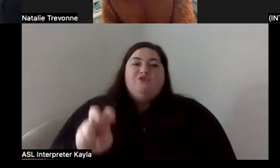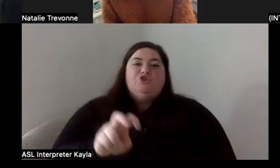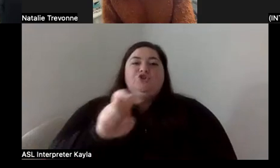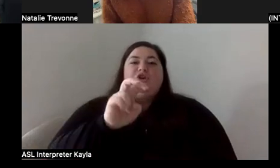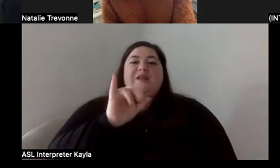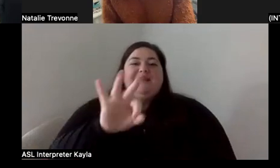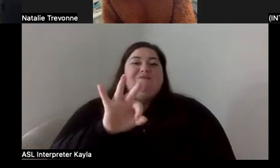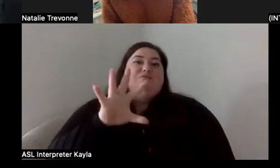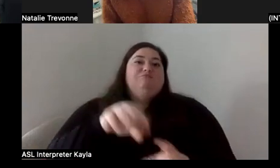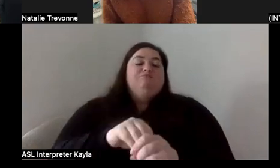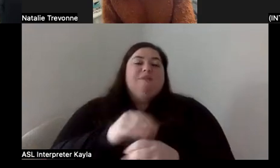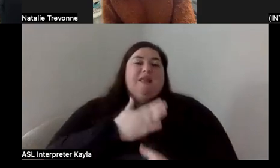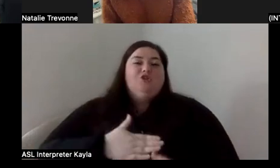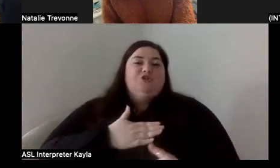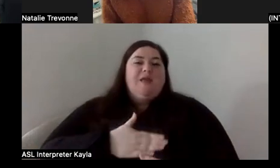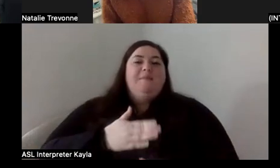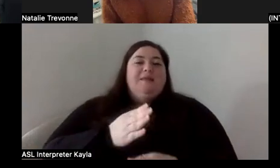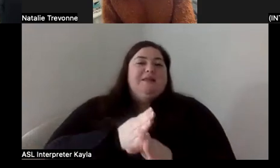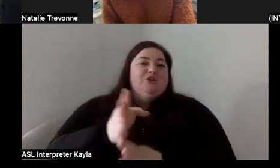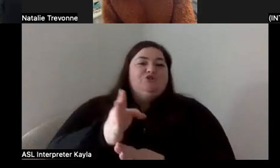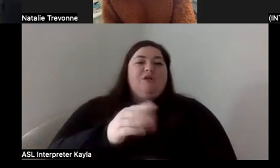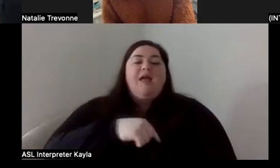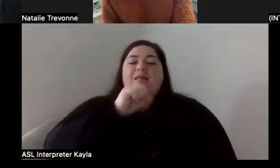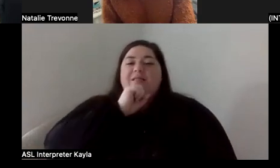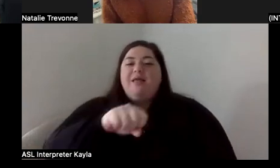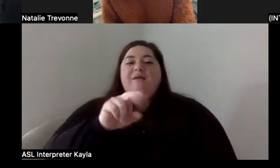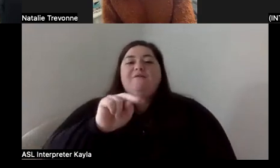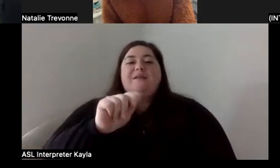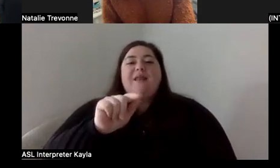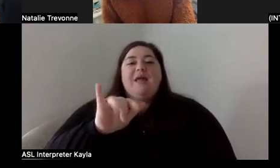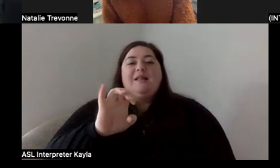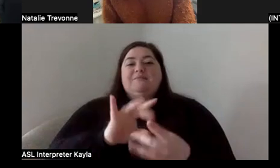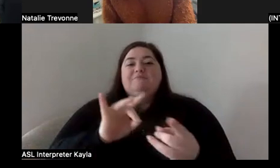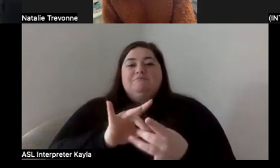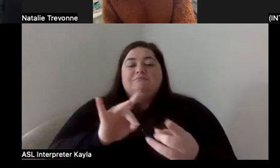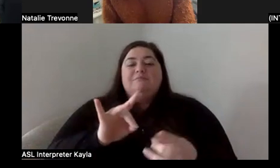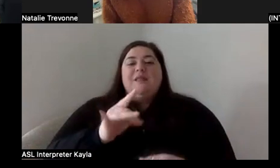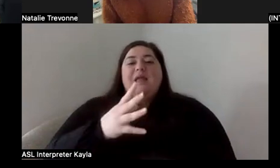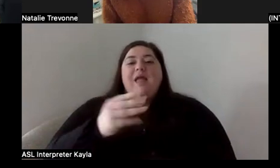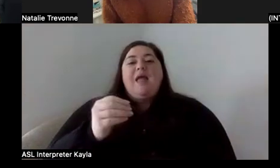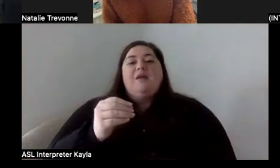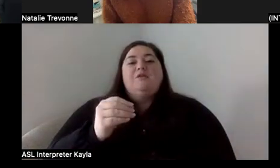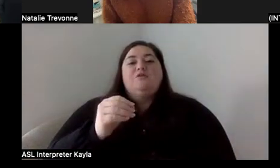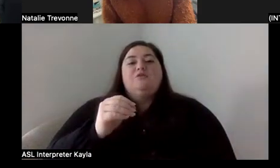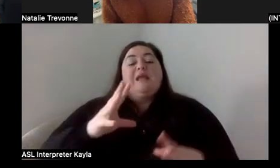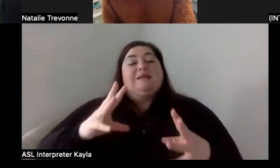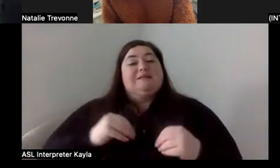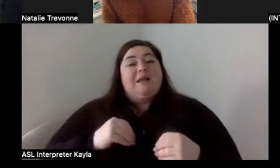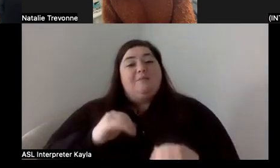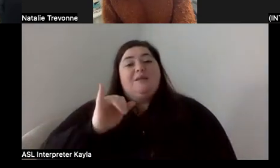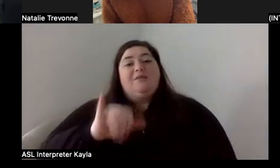entertainment industry. So I loved what Natalie said too and being okay with accepting it